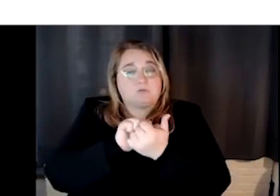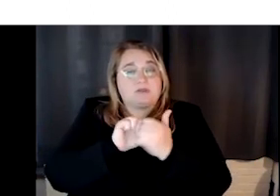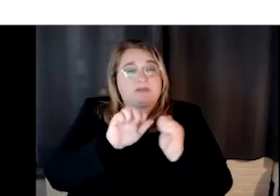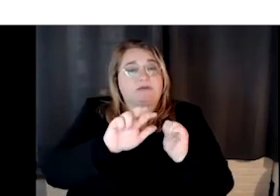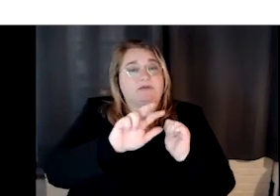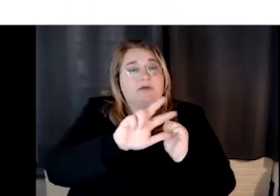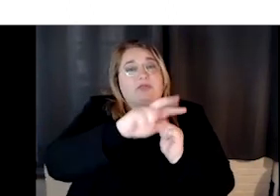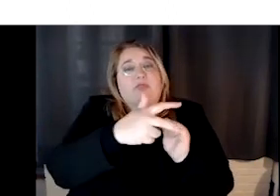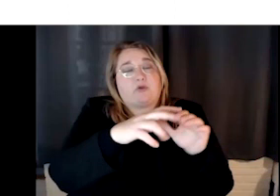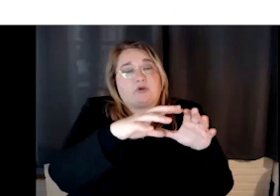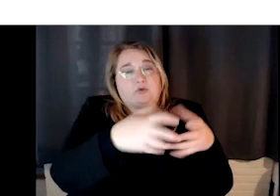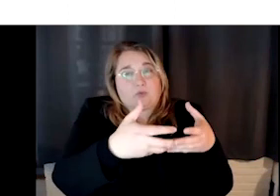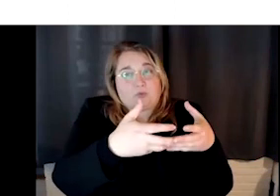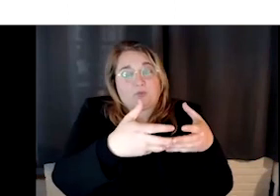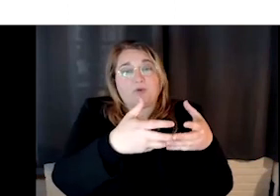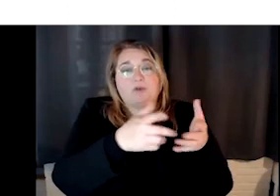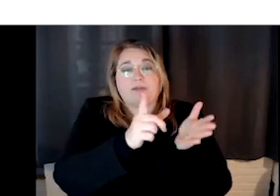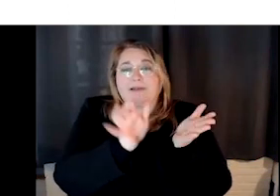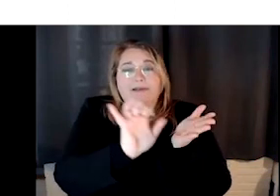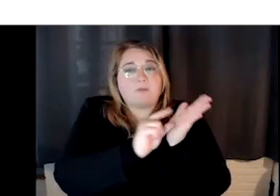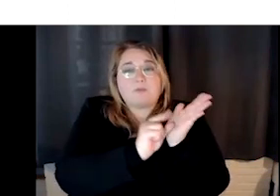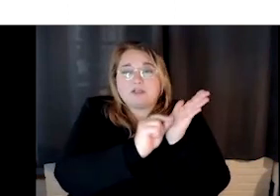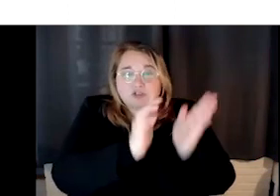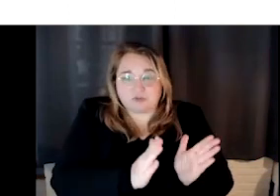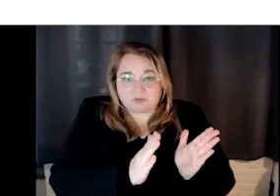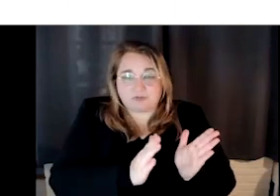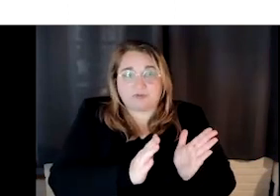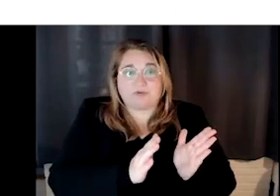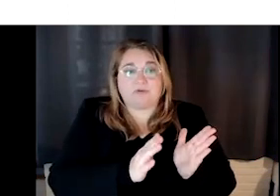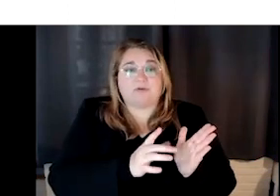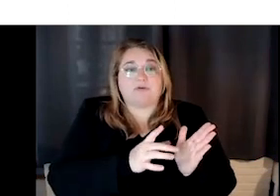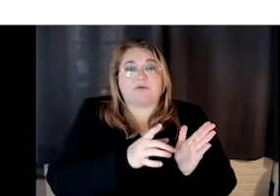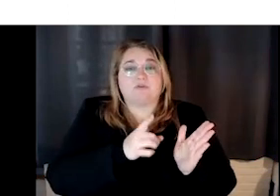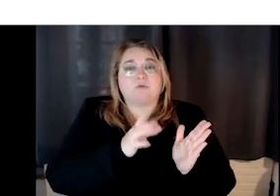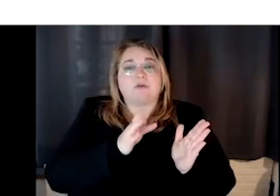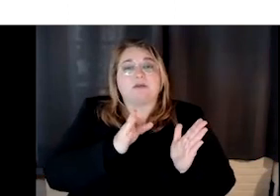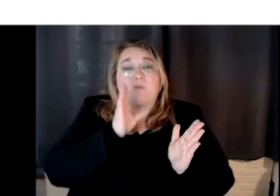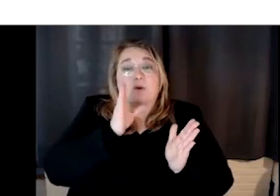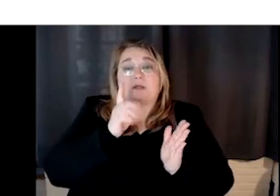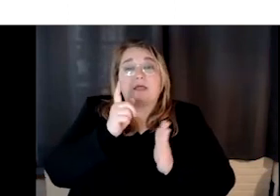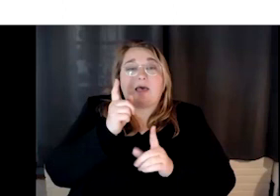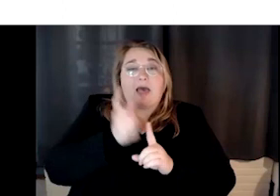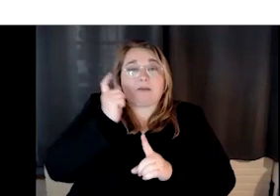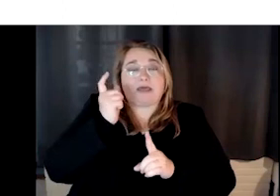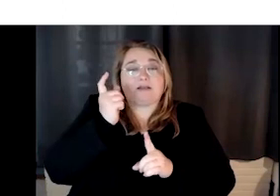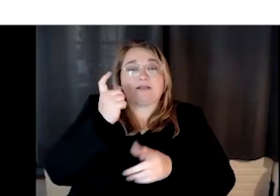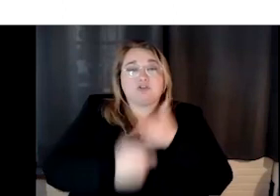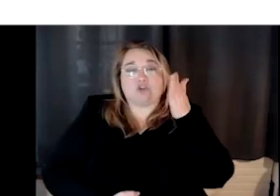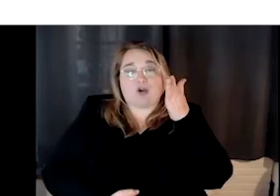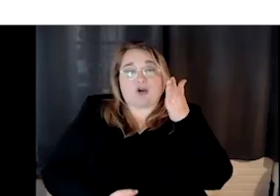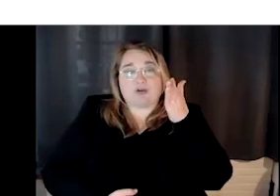don't know, printer or something. And so, so they automatically are going to charge students some extra